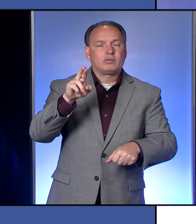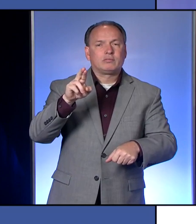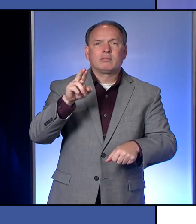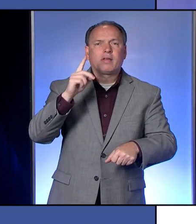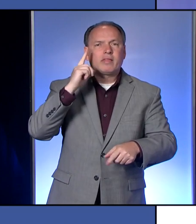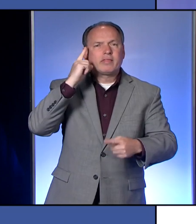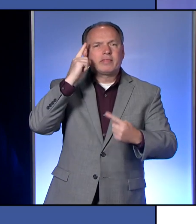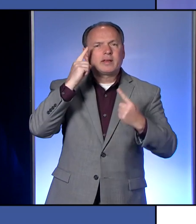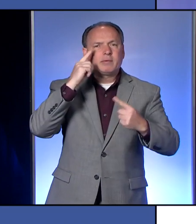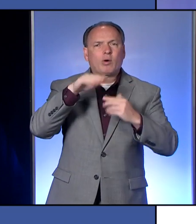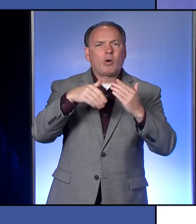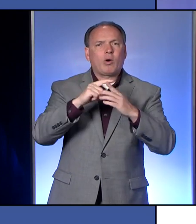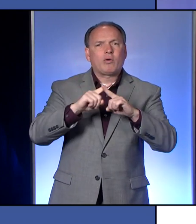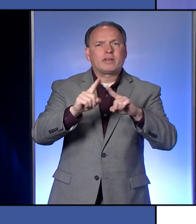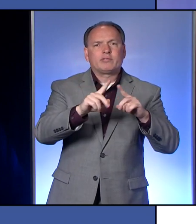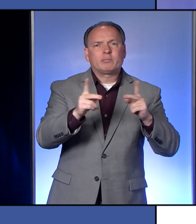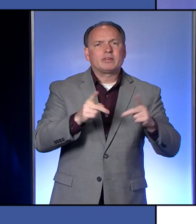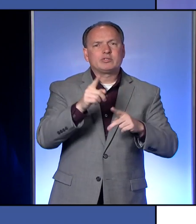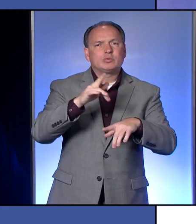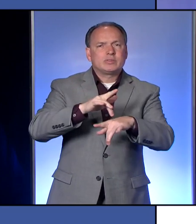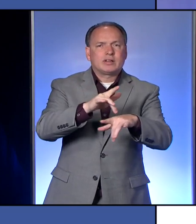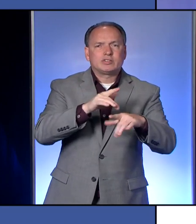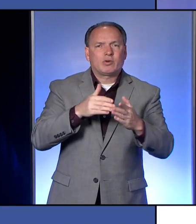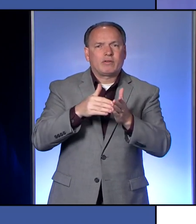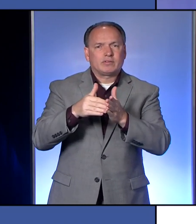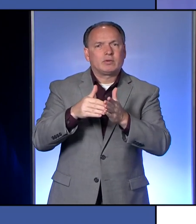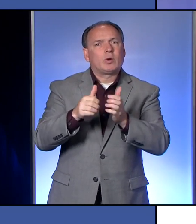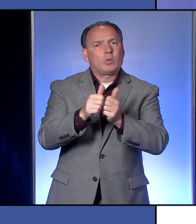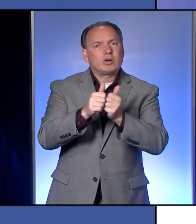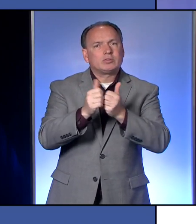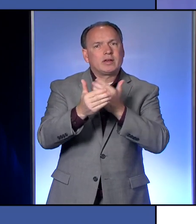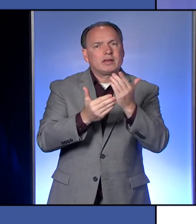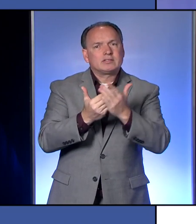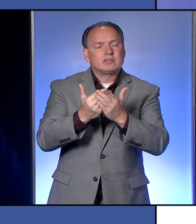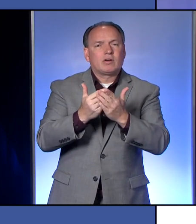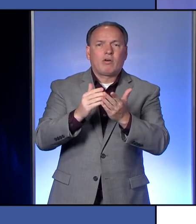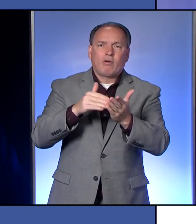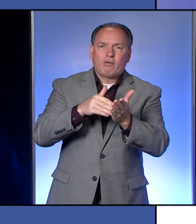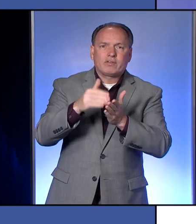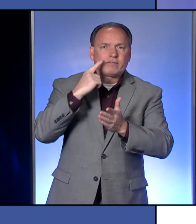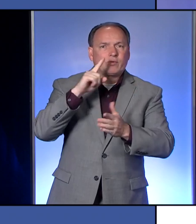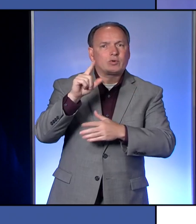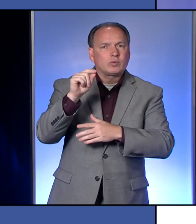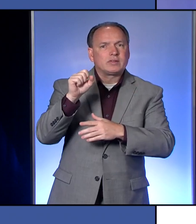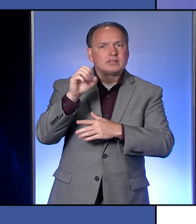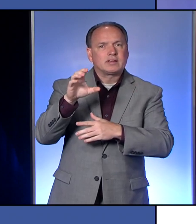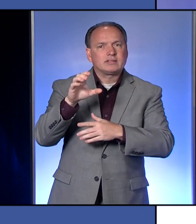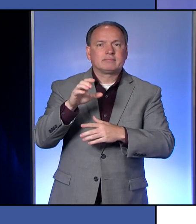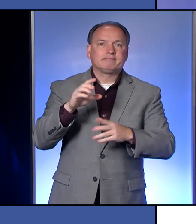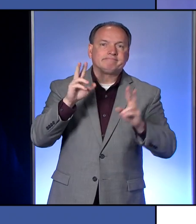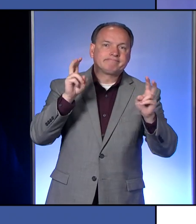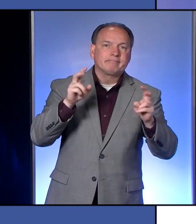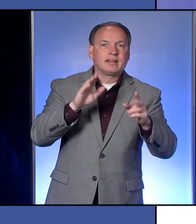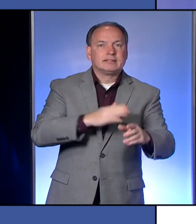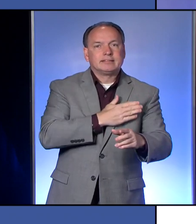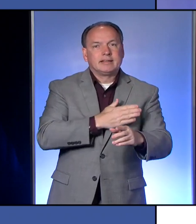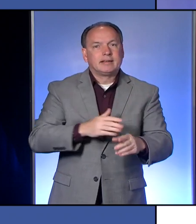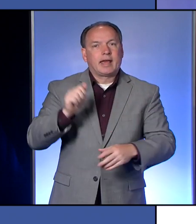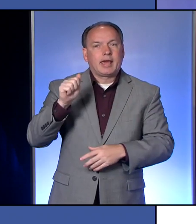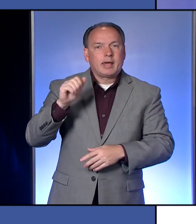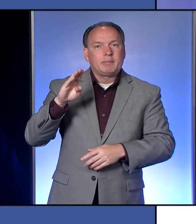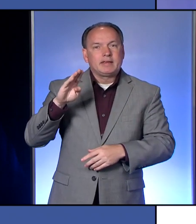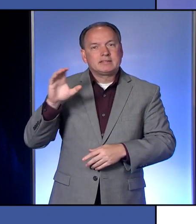touch. Wash your hands often for at least 20 seconds. Sing the ABCs, happy birthday twice,